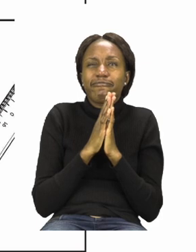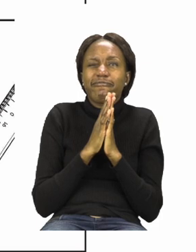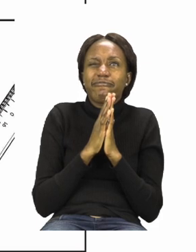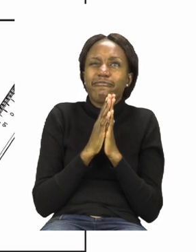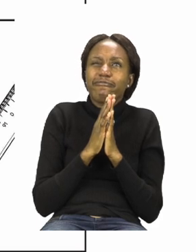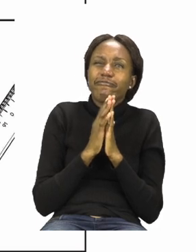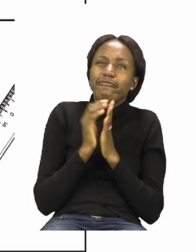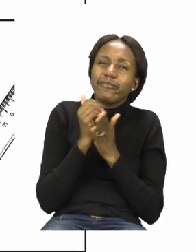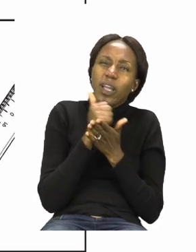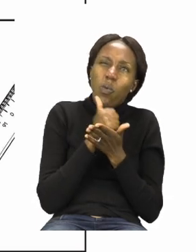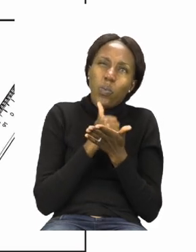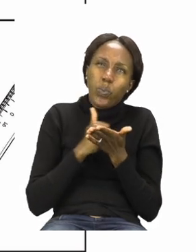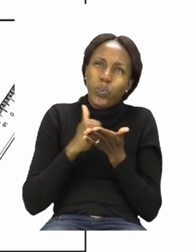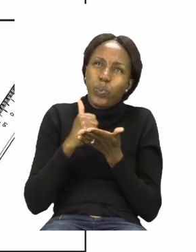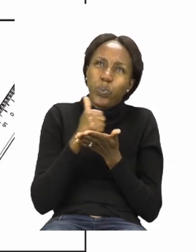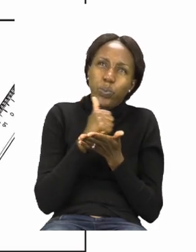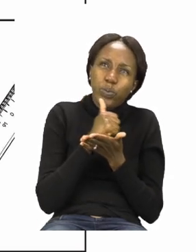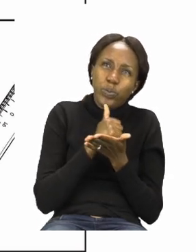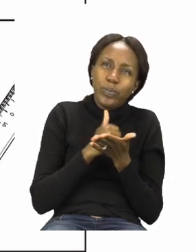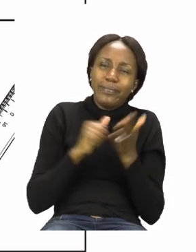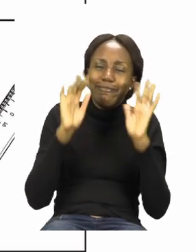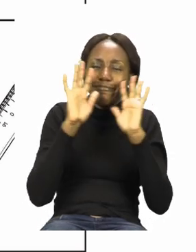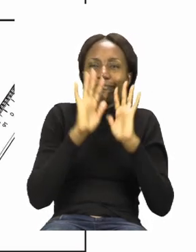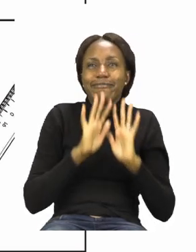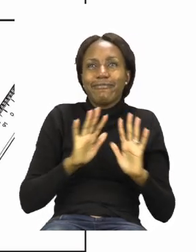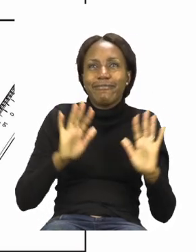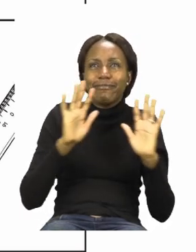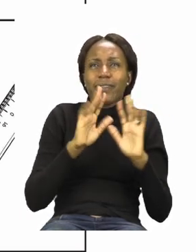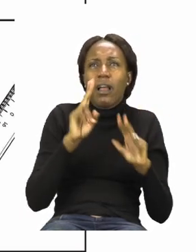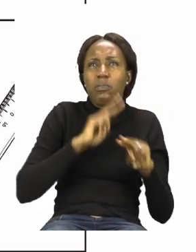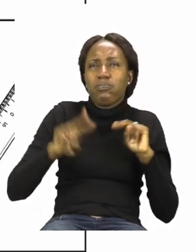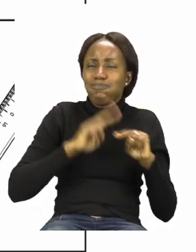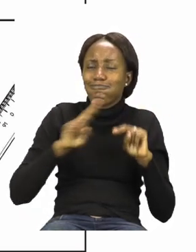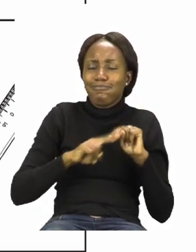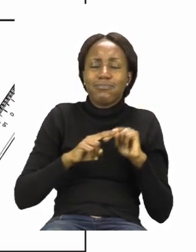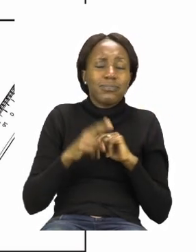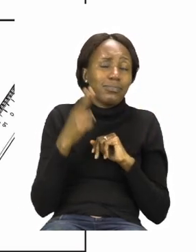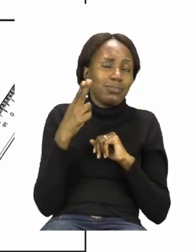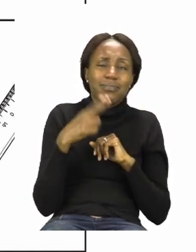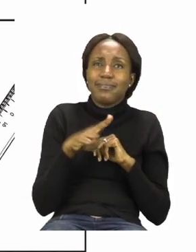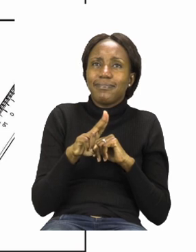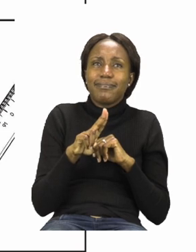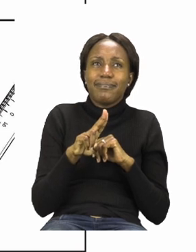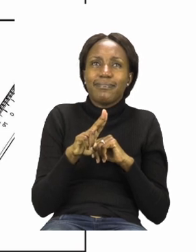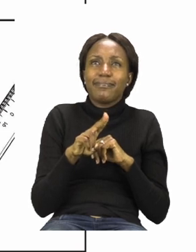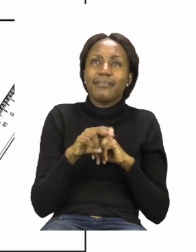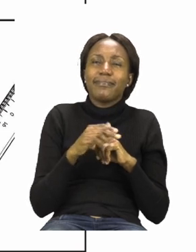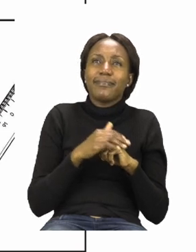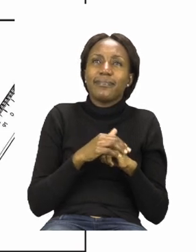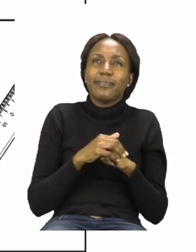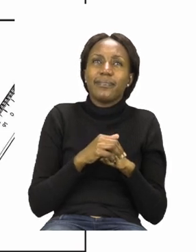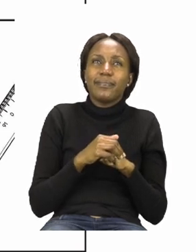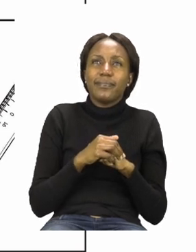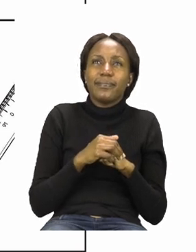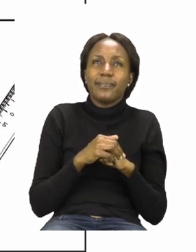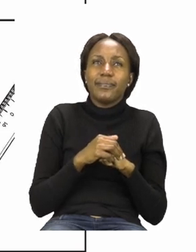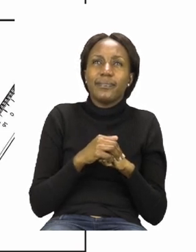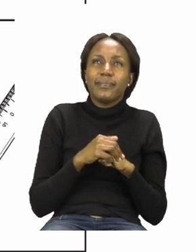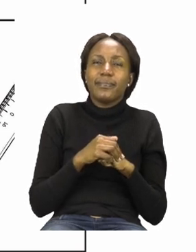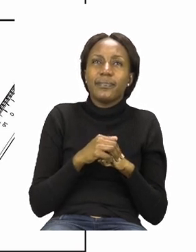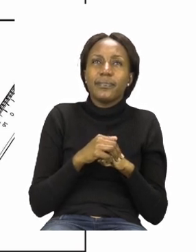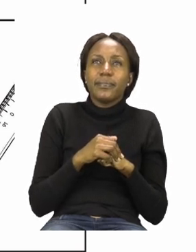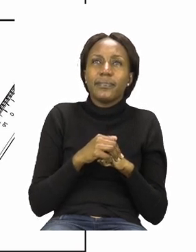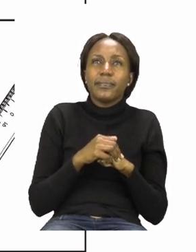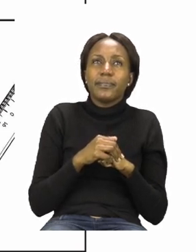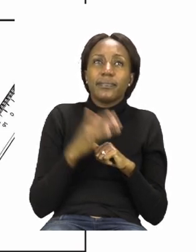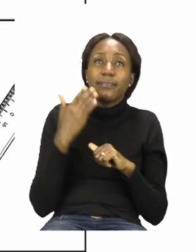girls. There is no need to rush. And after you have done this part of the exercise, we are going to do